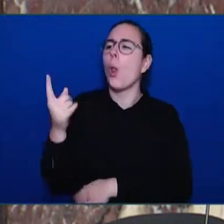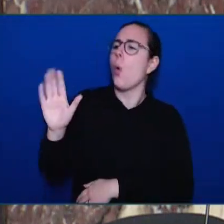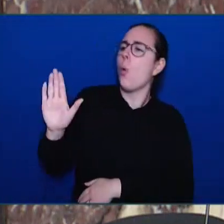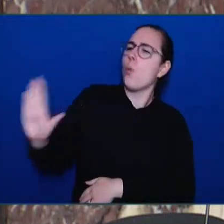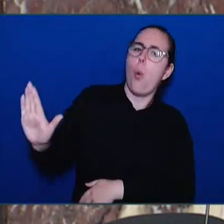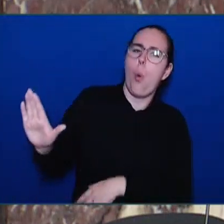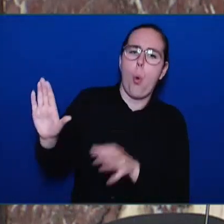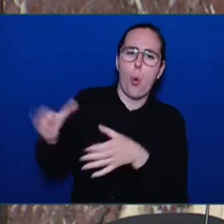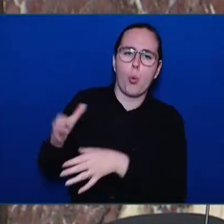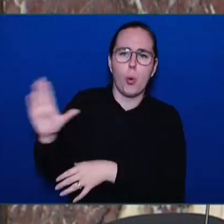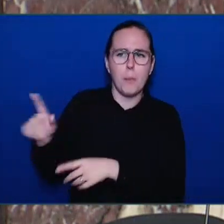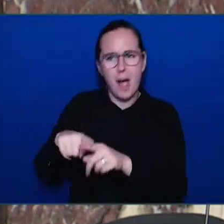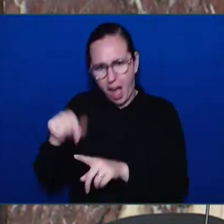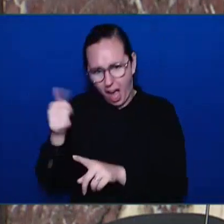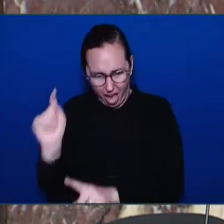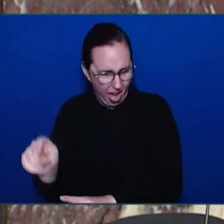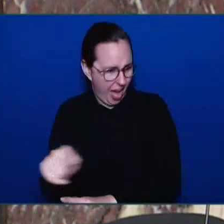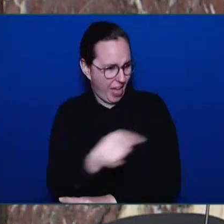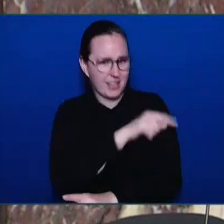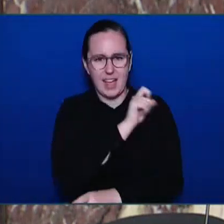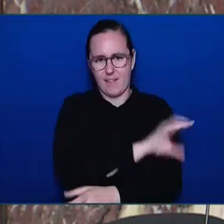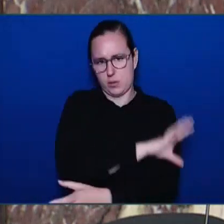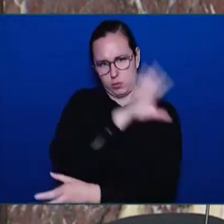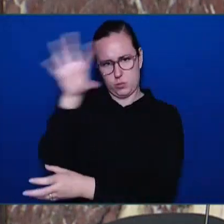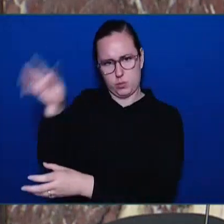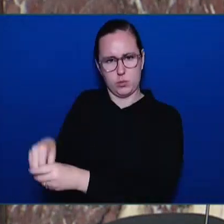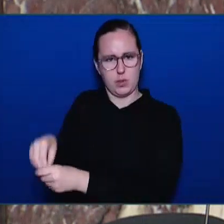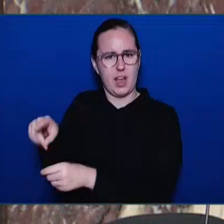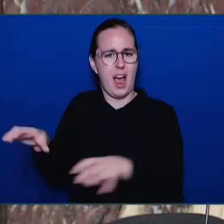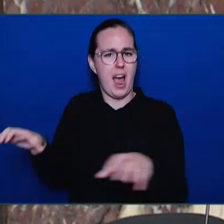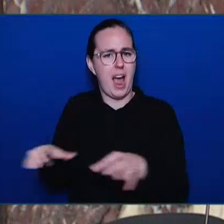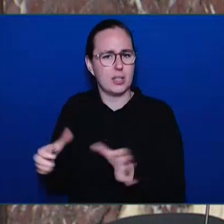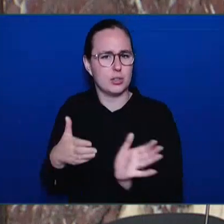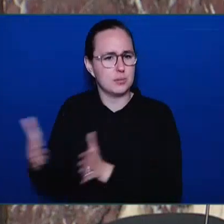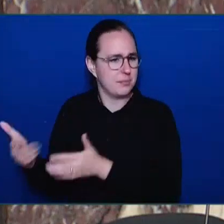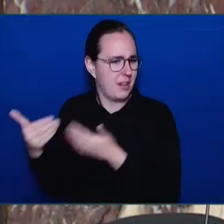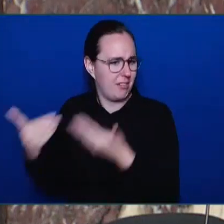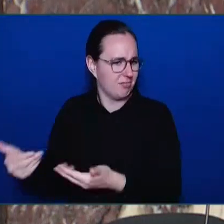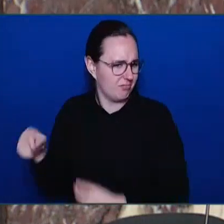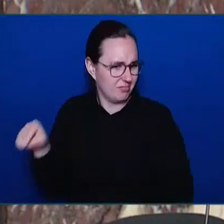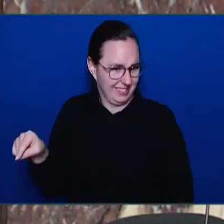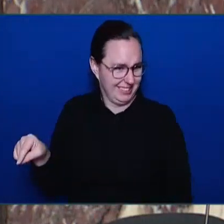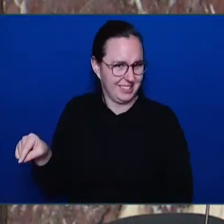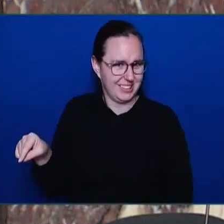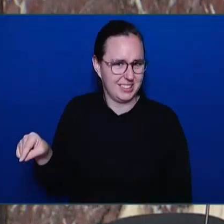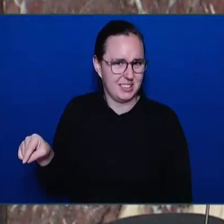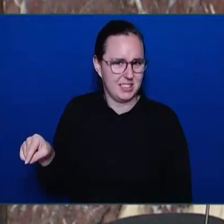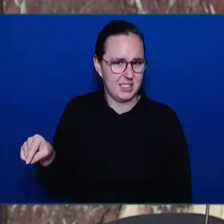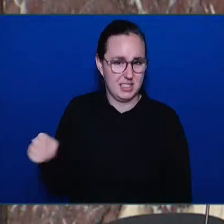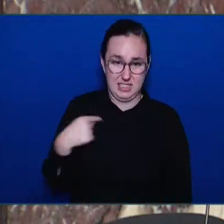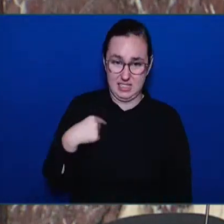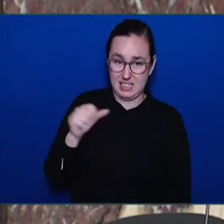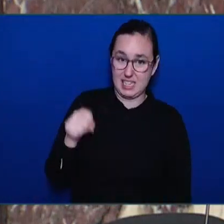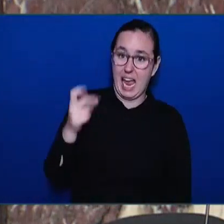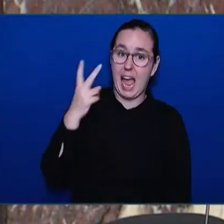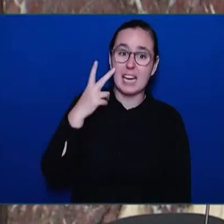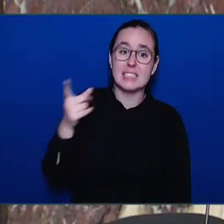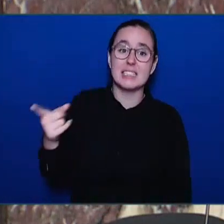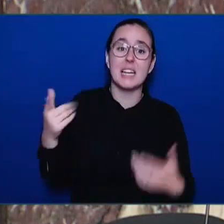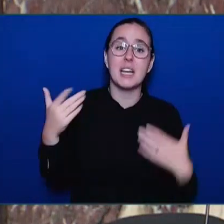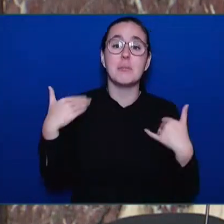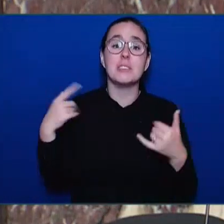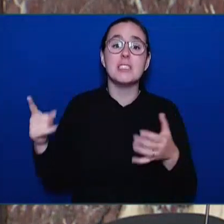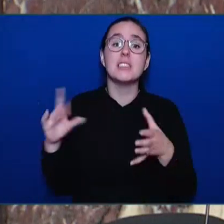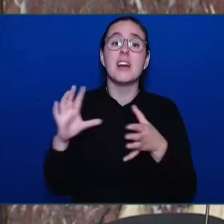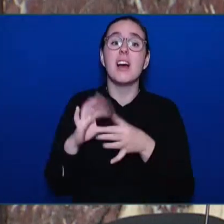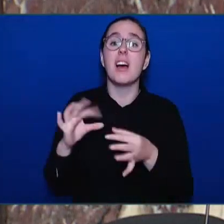And I can tell the Minister was uncomfortable talking about the Broadband Institute. While the Premier can't claim ignorance when it